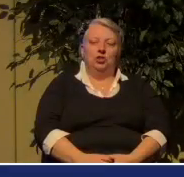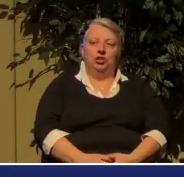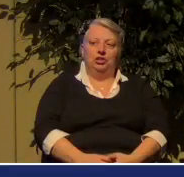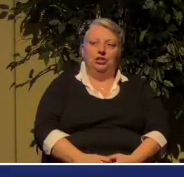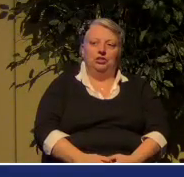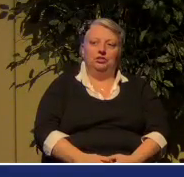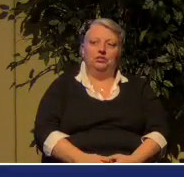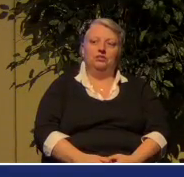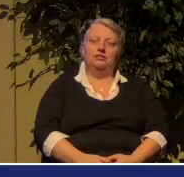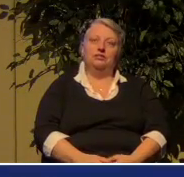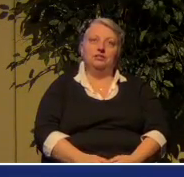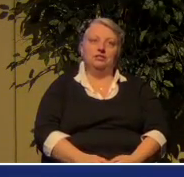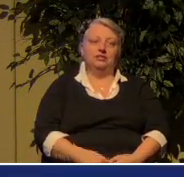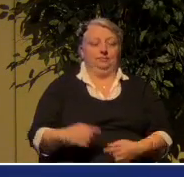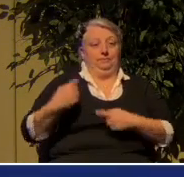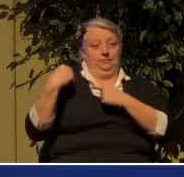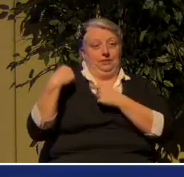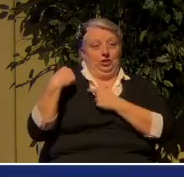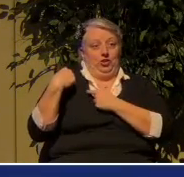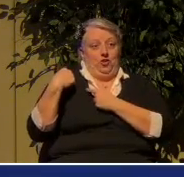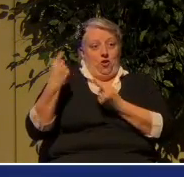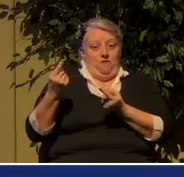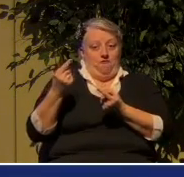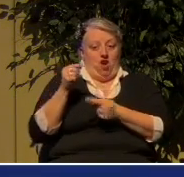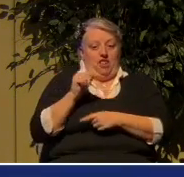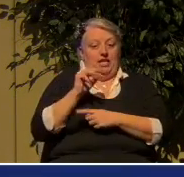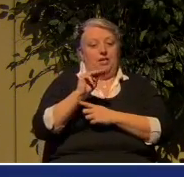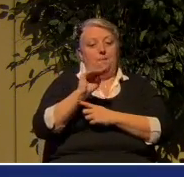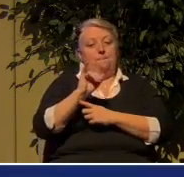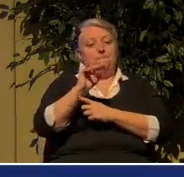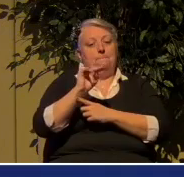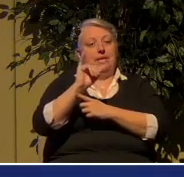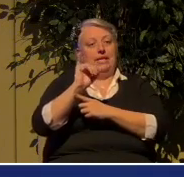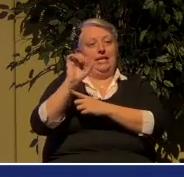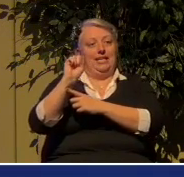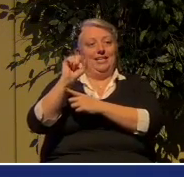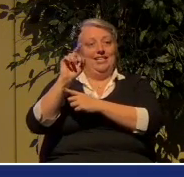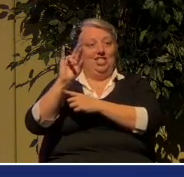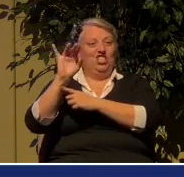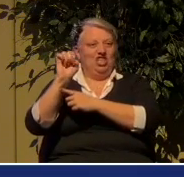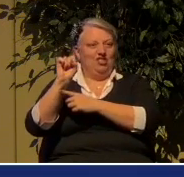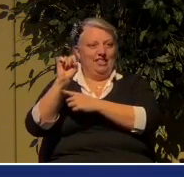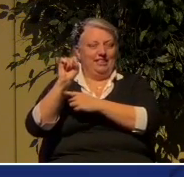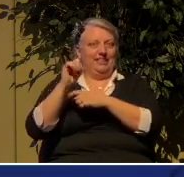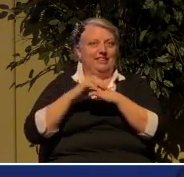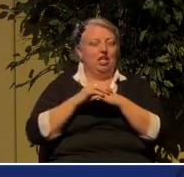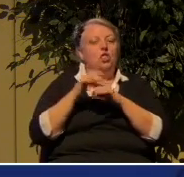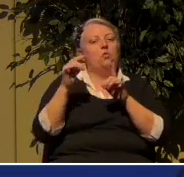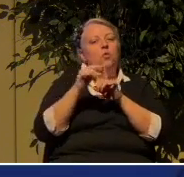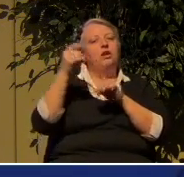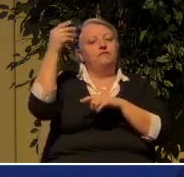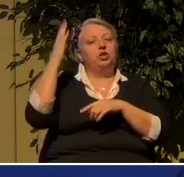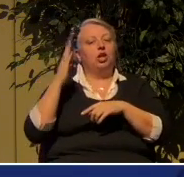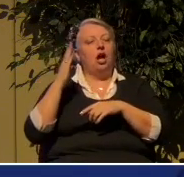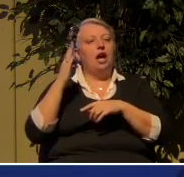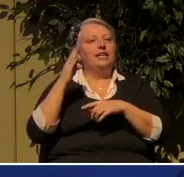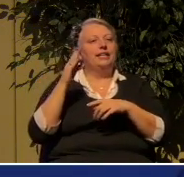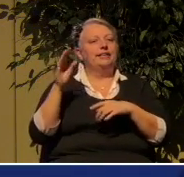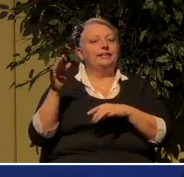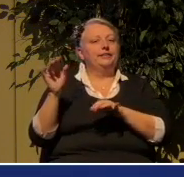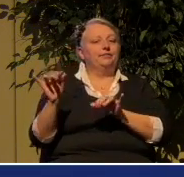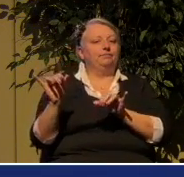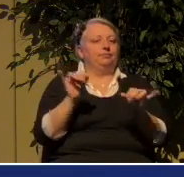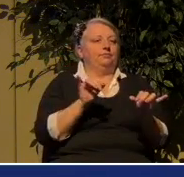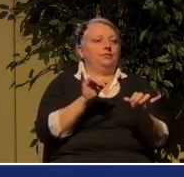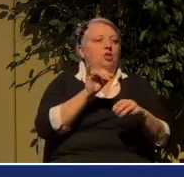Well, so far in this little mini-series on the Word of God is the Sword of the Spirit, we have looked